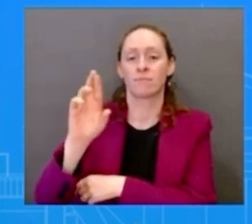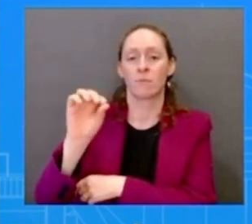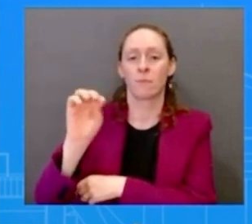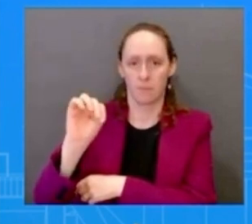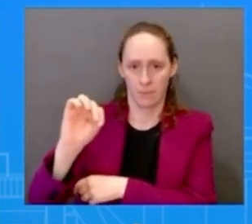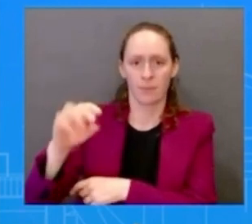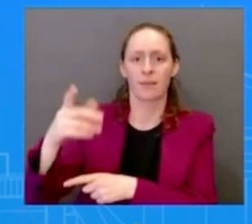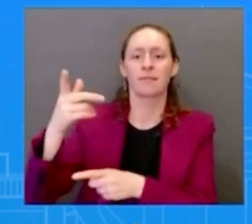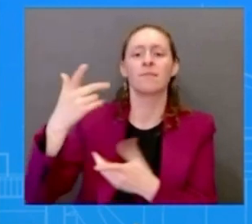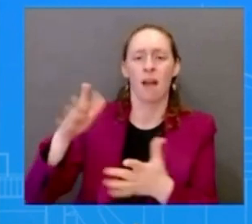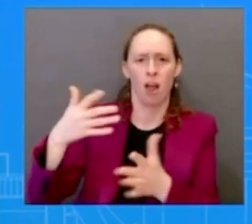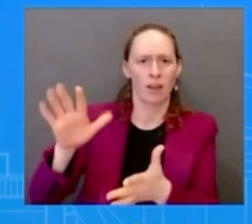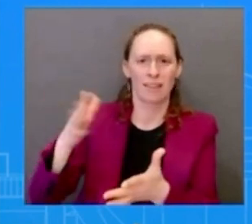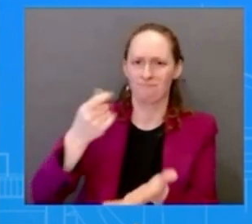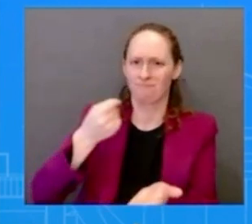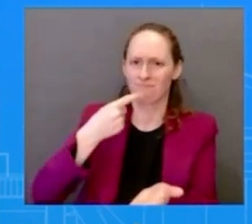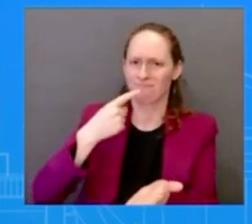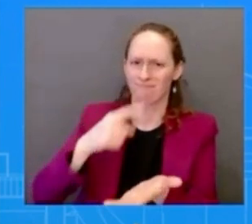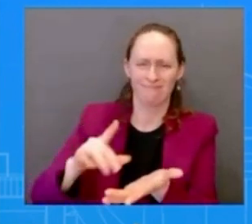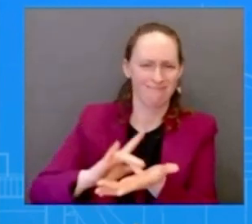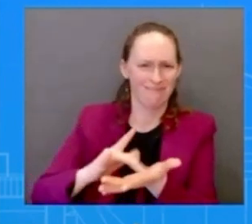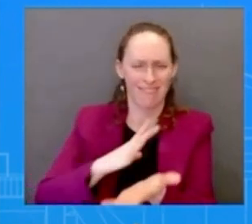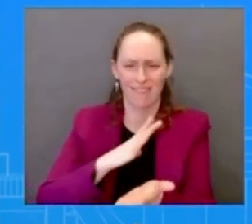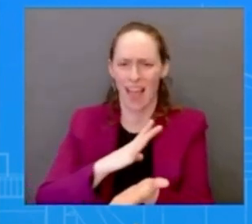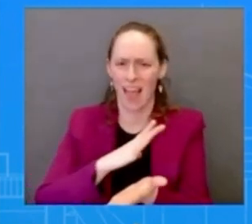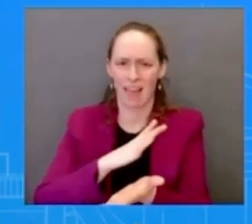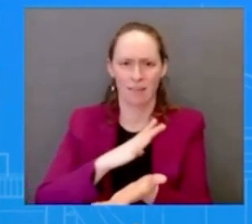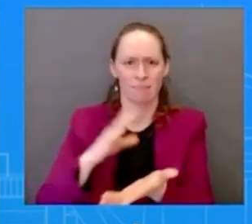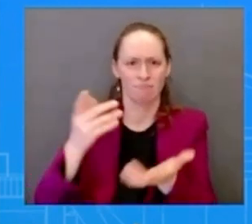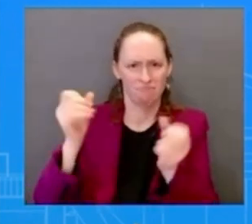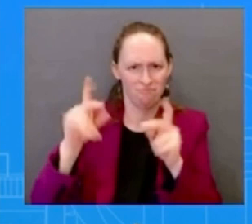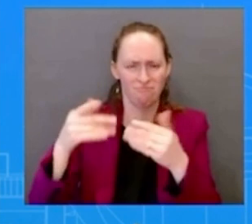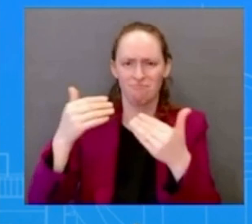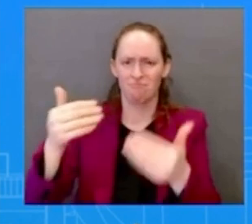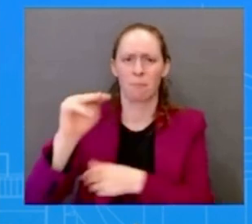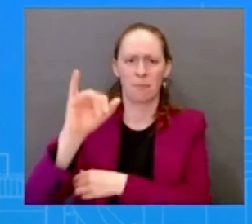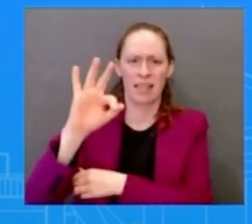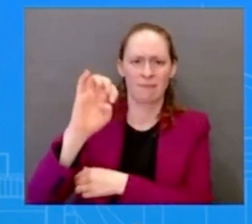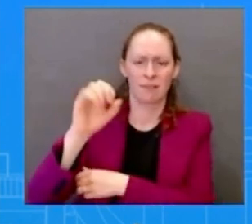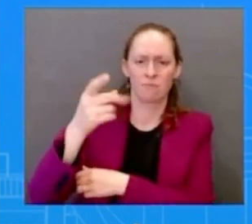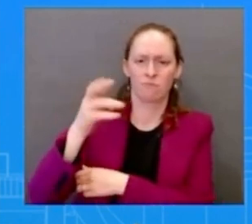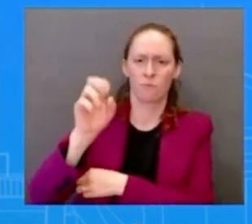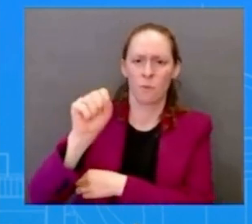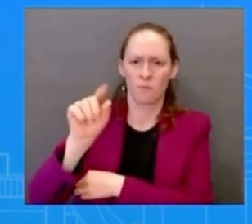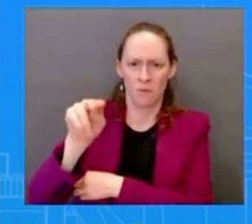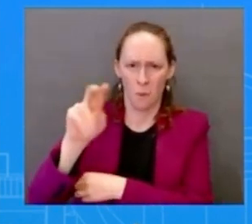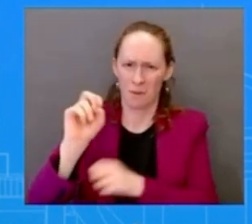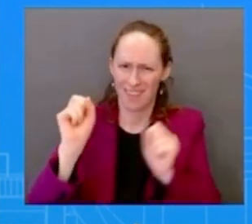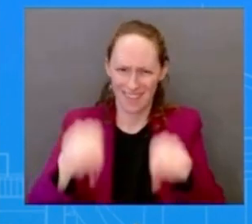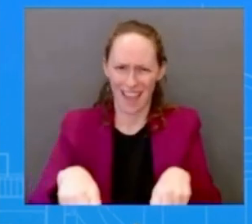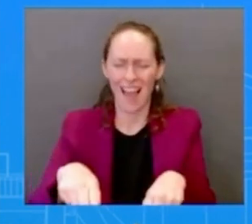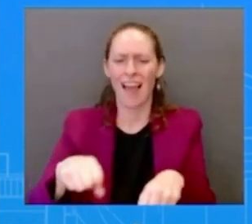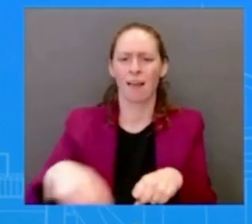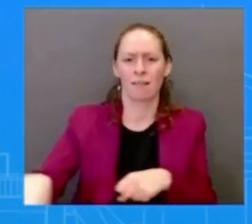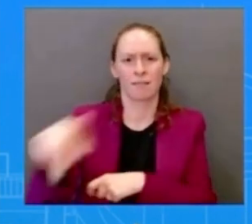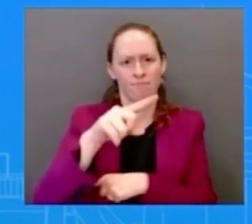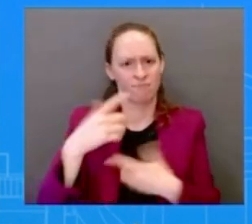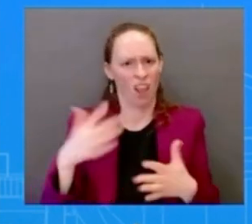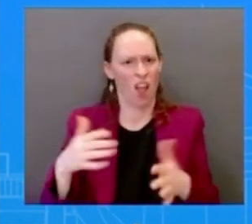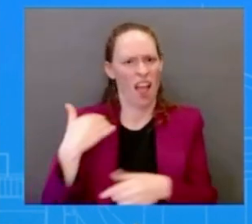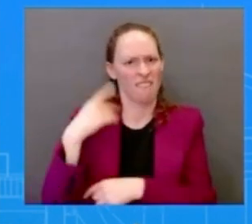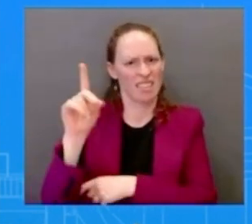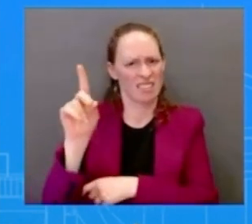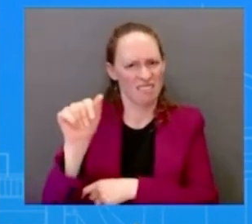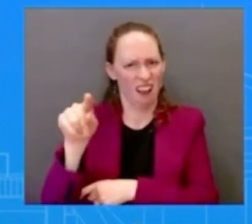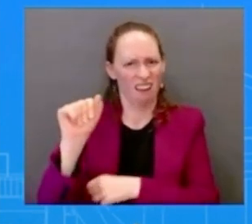across across the globe clearly it is it has been exhaustively shown to be safe with real data on countless occasion and it has been used